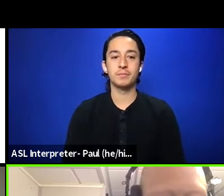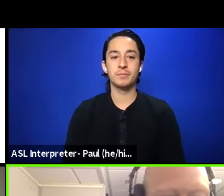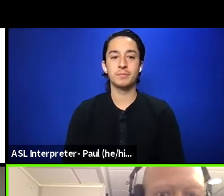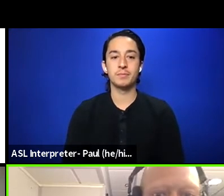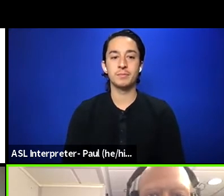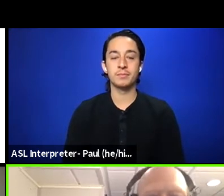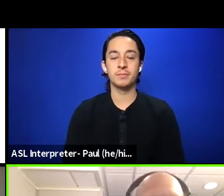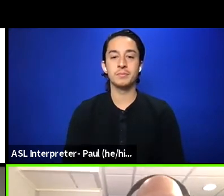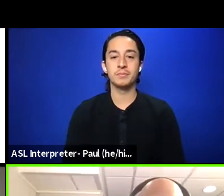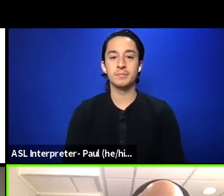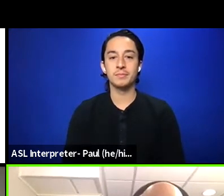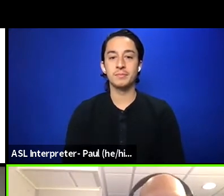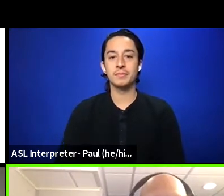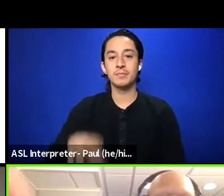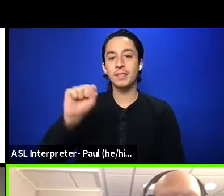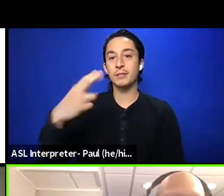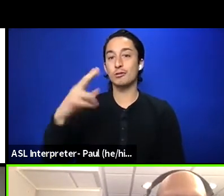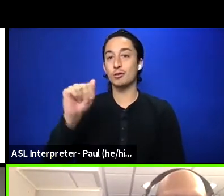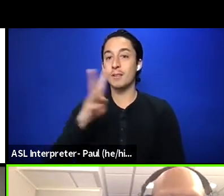Hello and welcome.